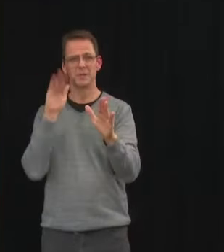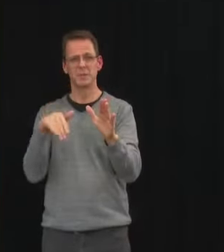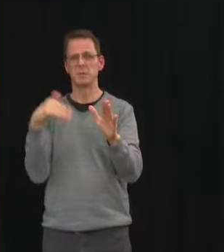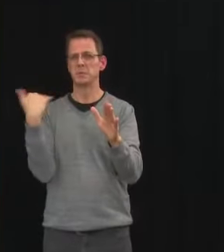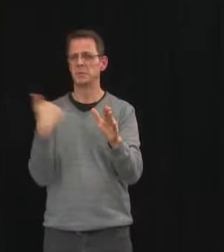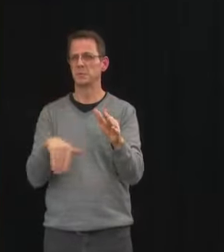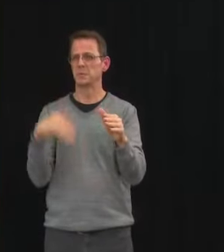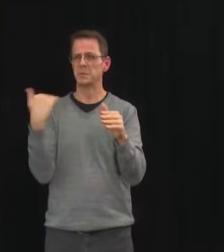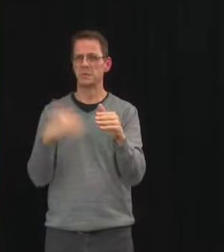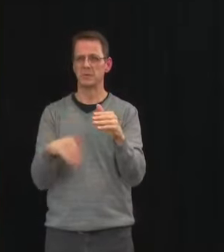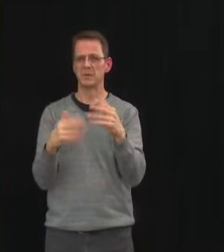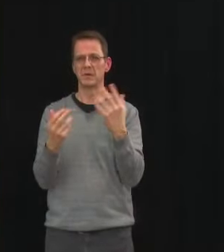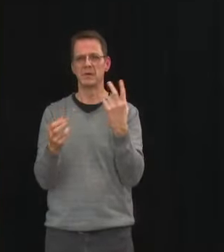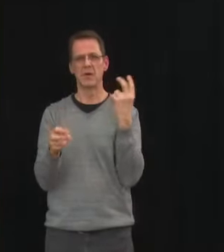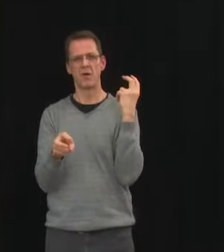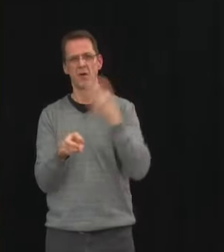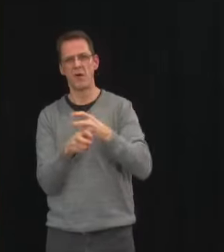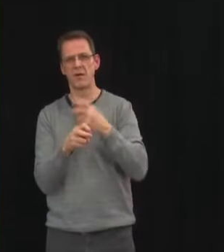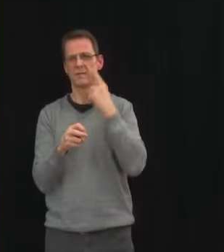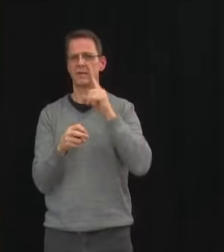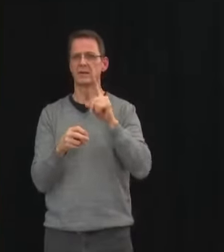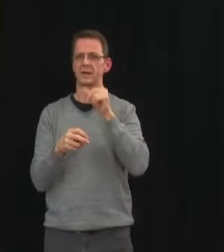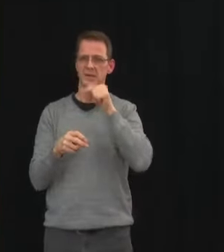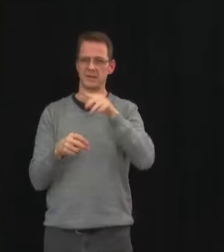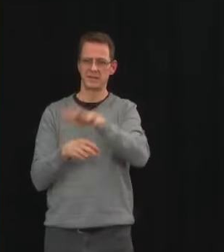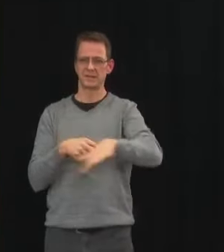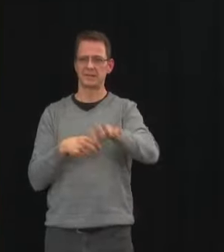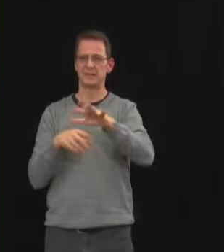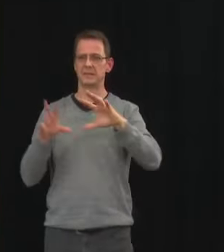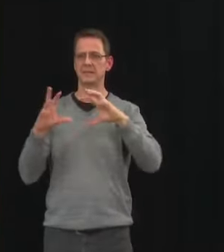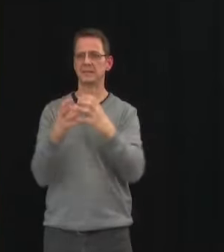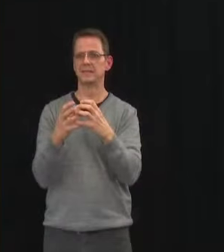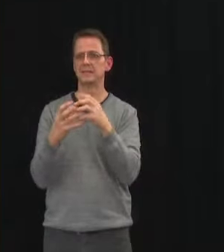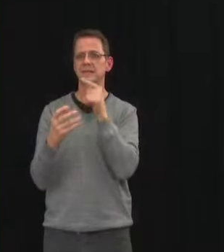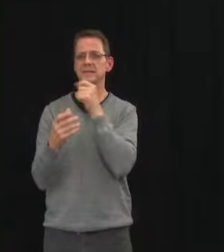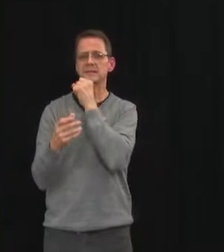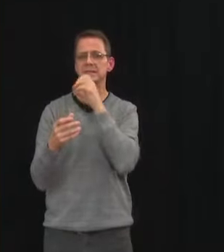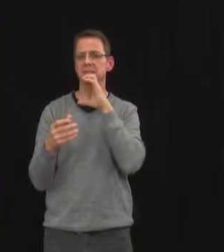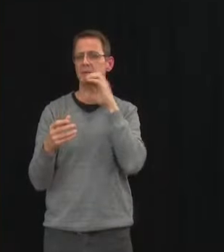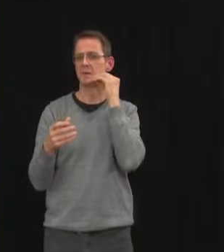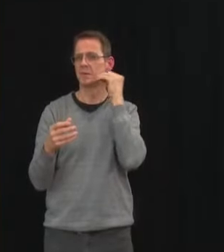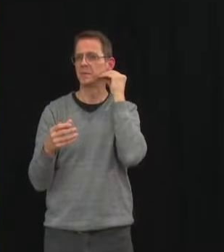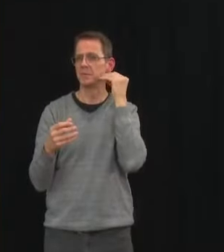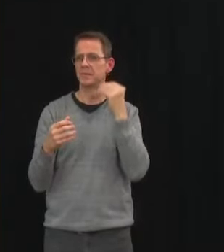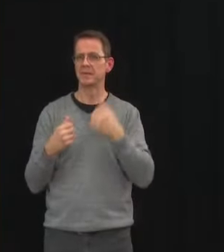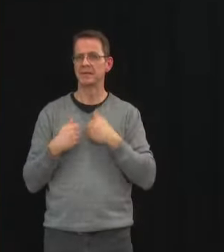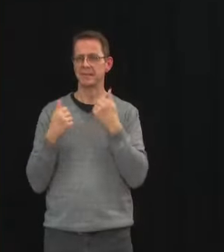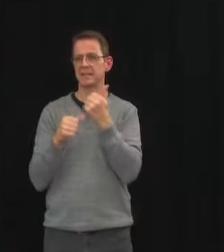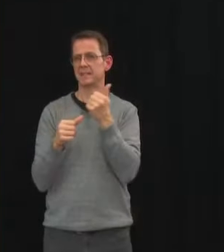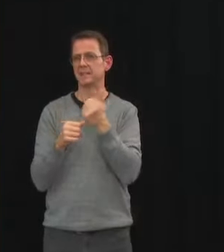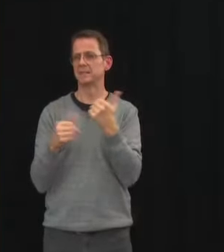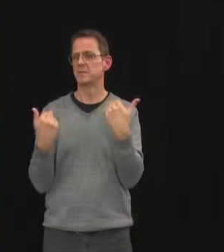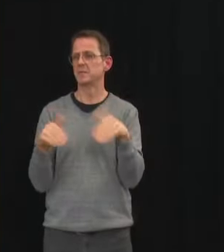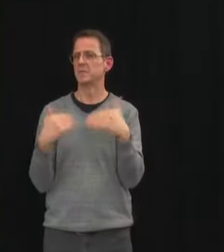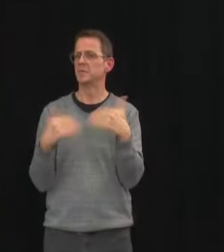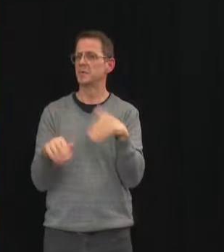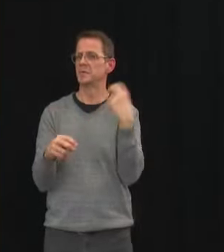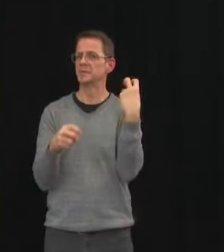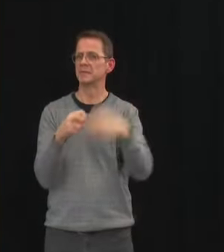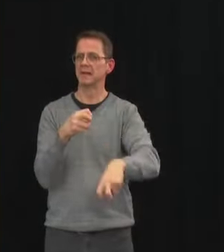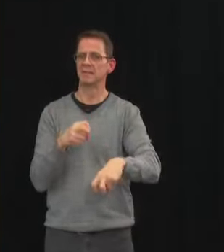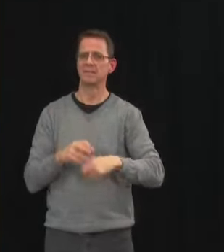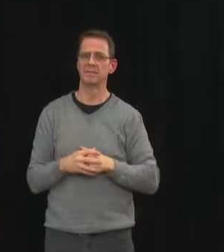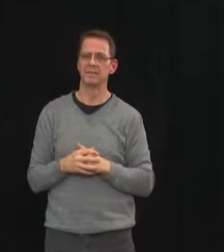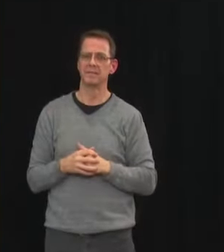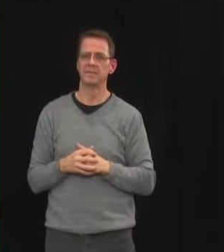but most especially on uh seniors in those kinds of uh congregate living facilities so i do uh